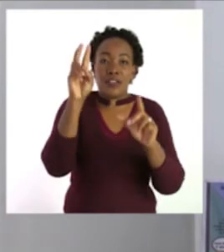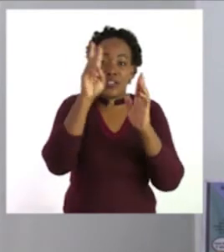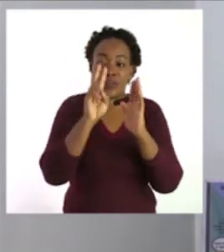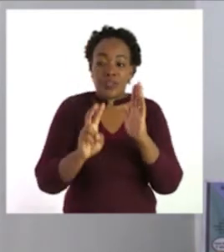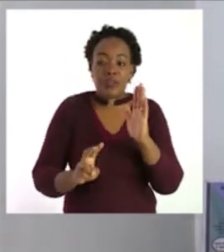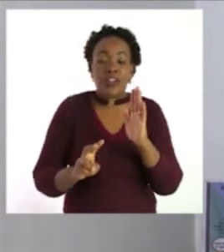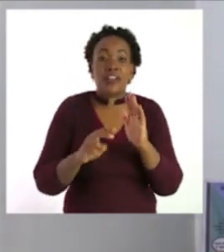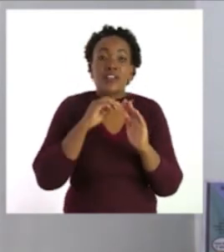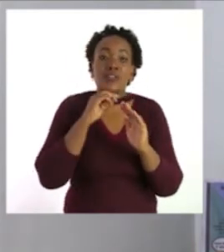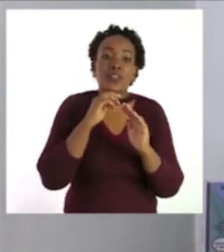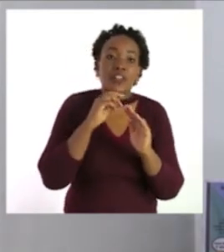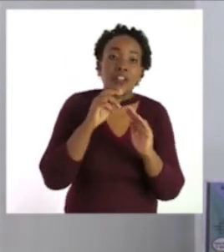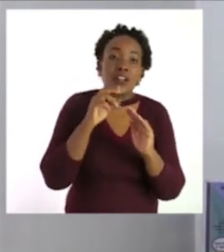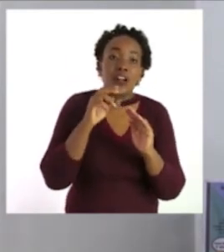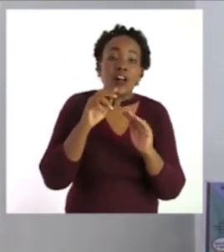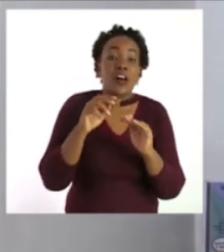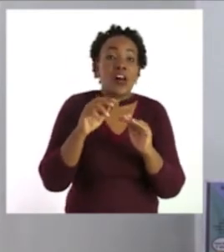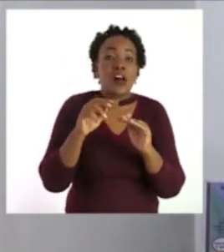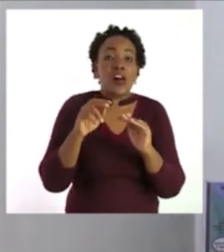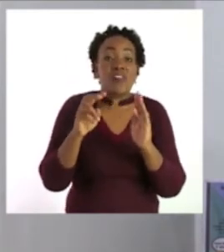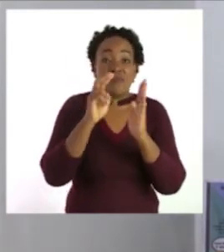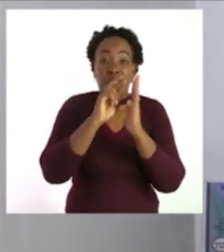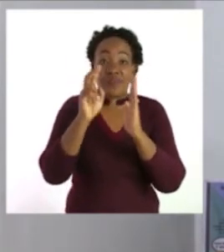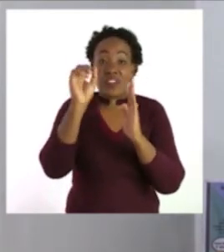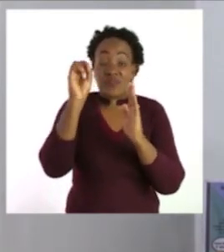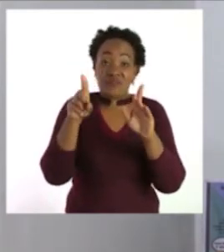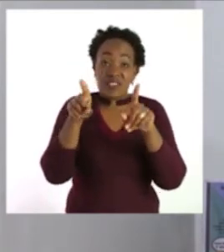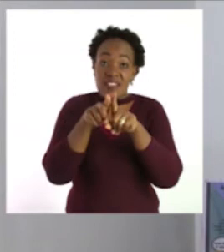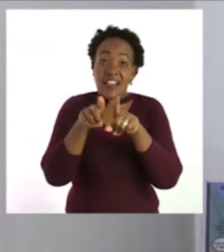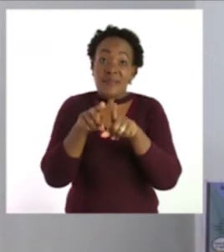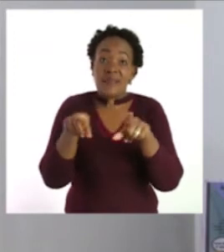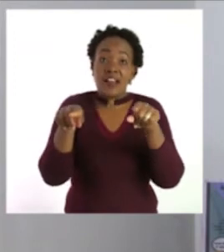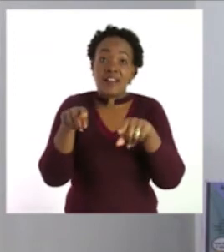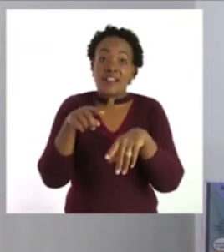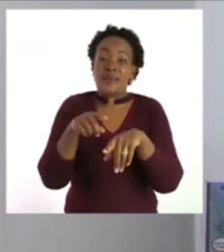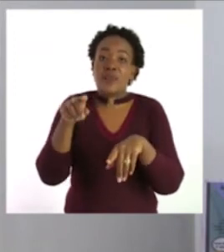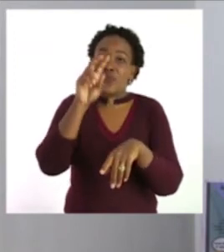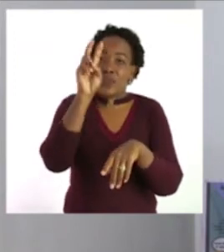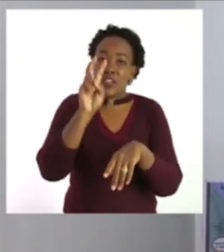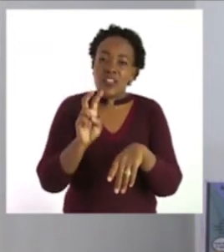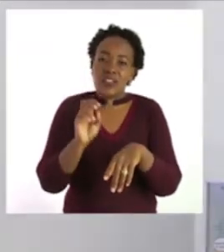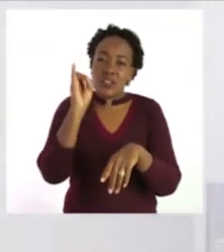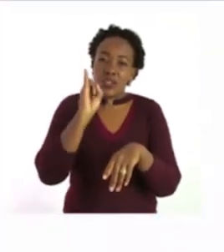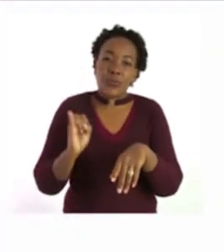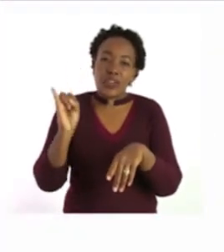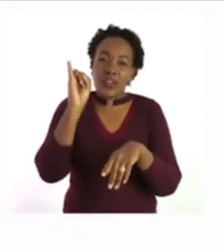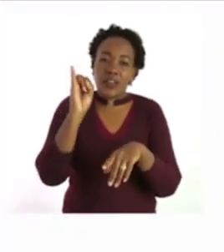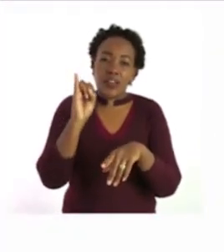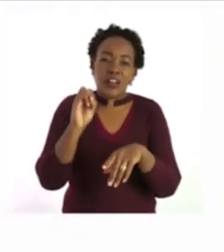the holidays